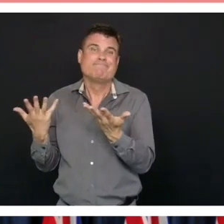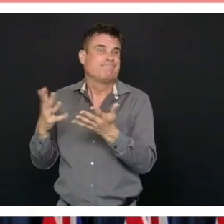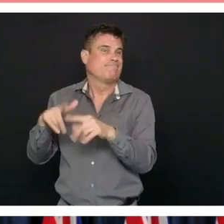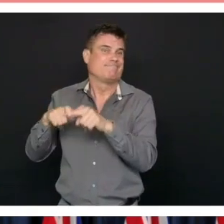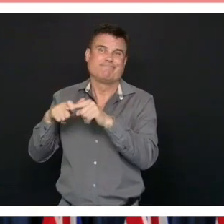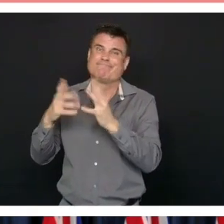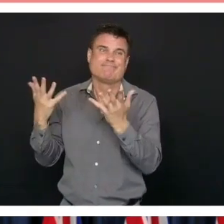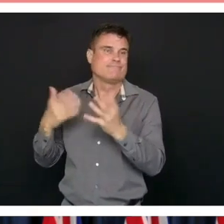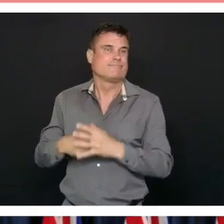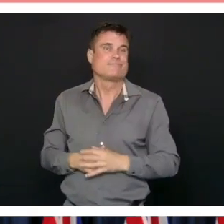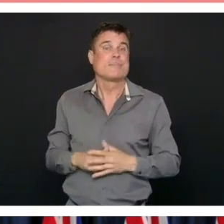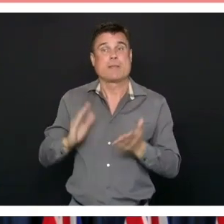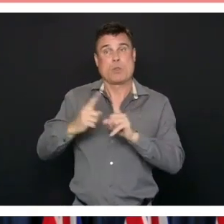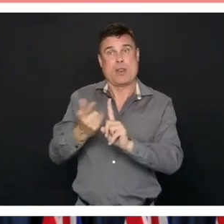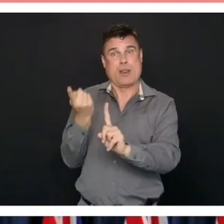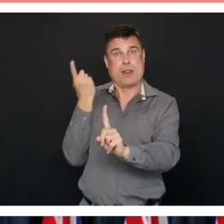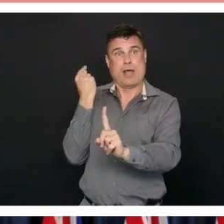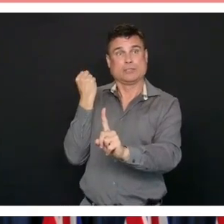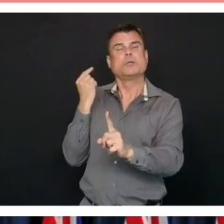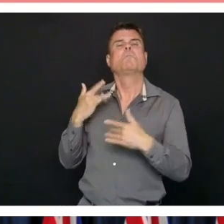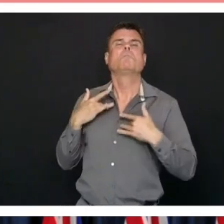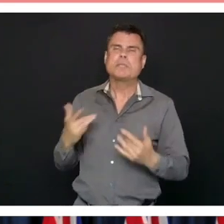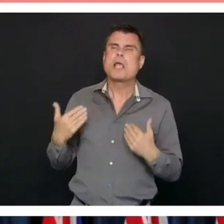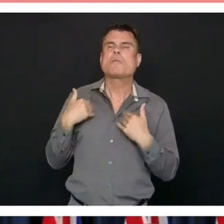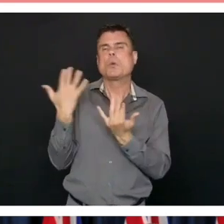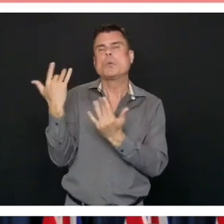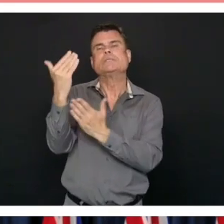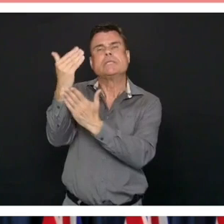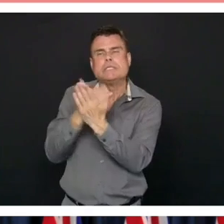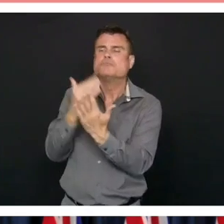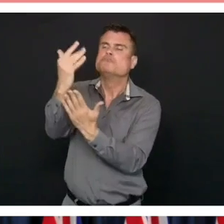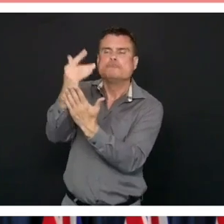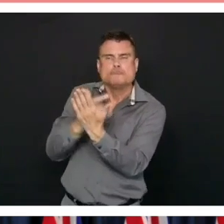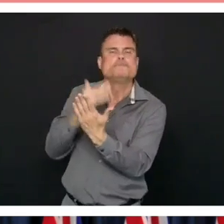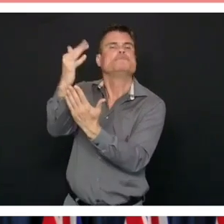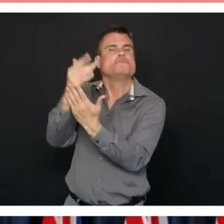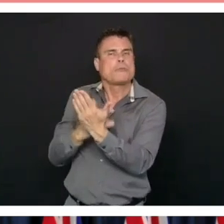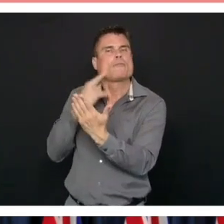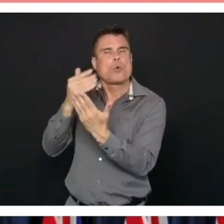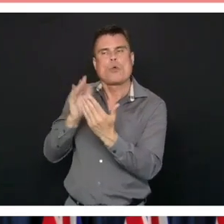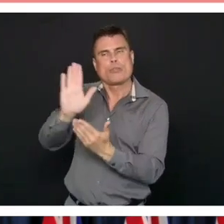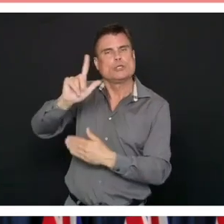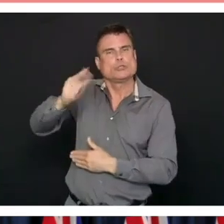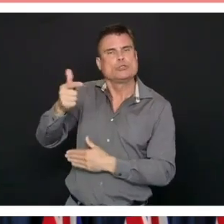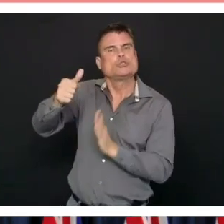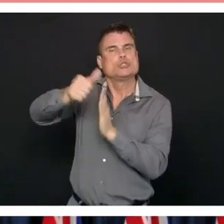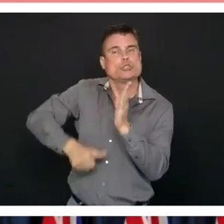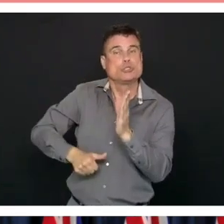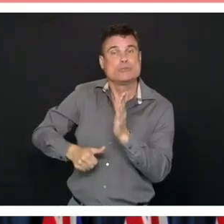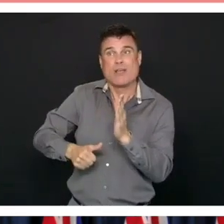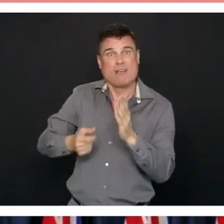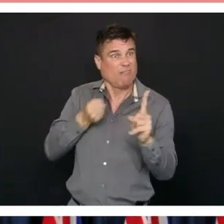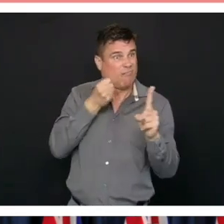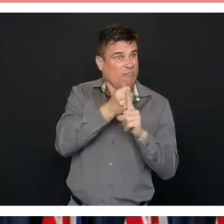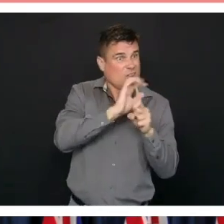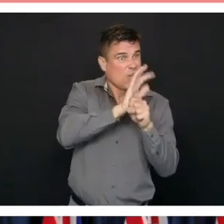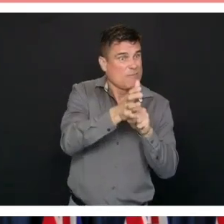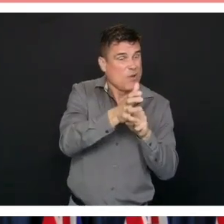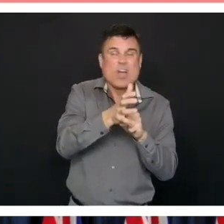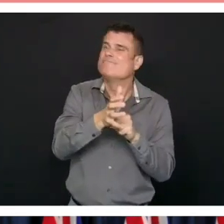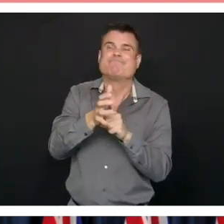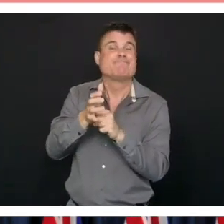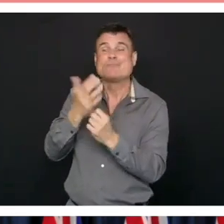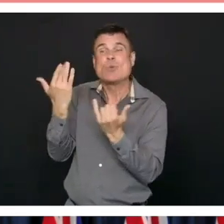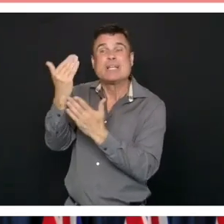year, for example. And it's impossible for us to catch up without significant program changes and increased